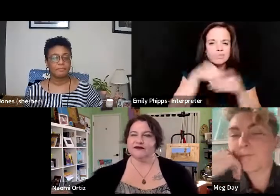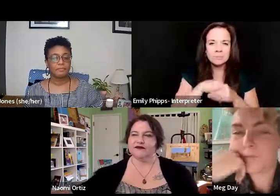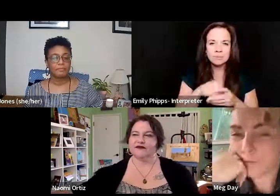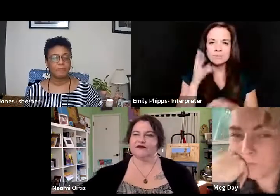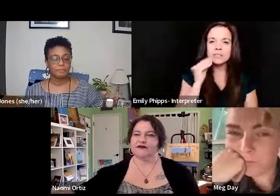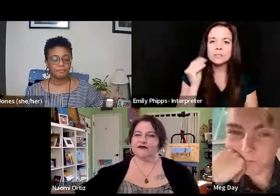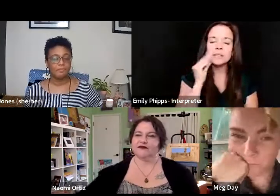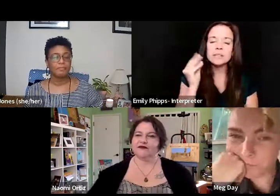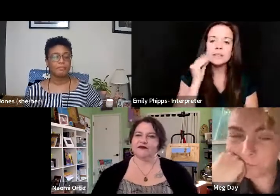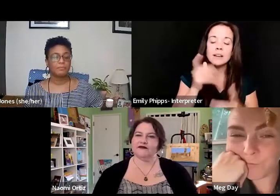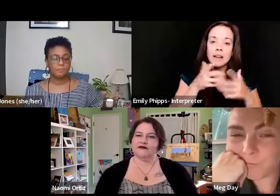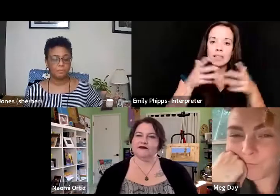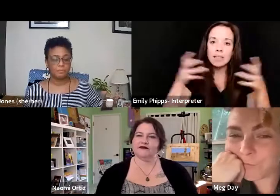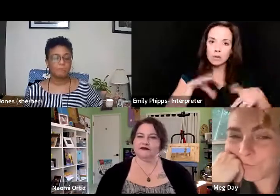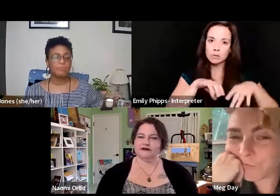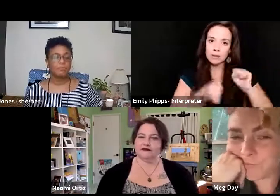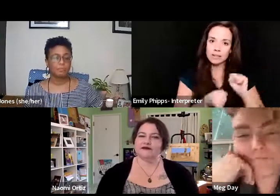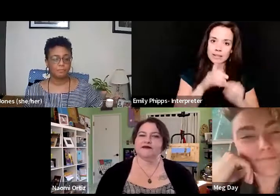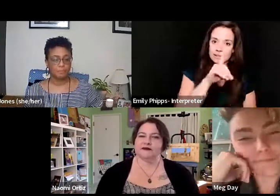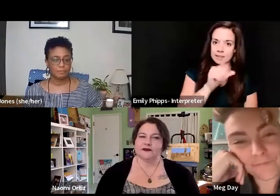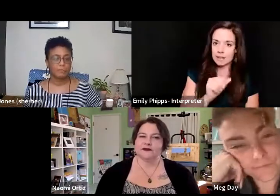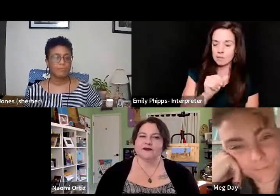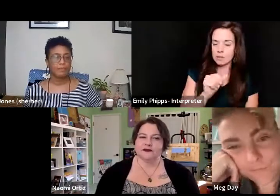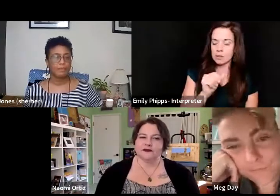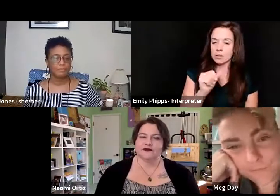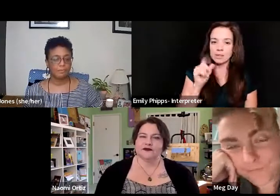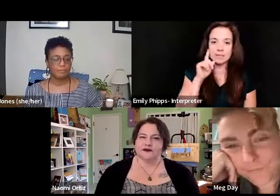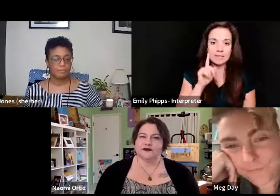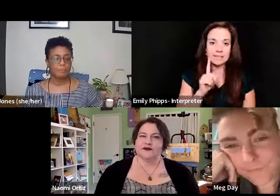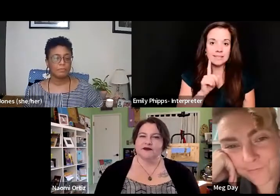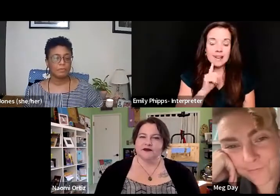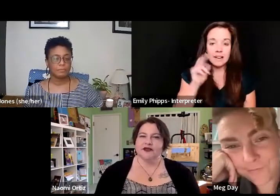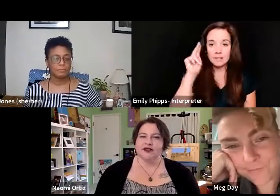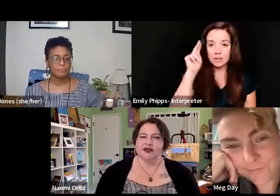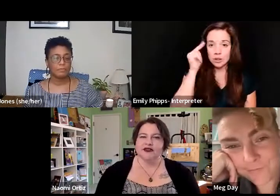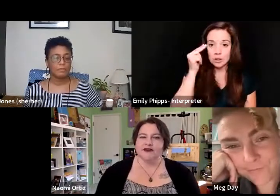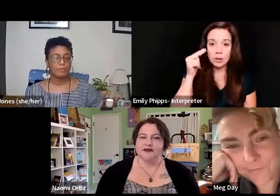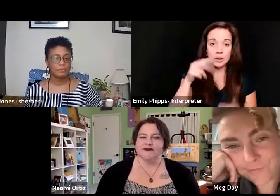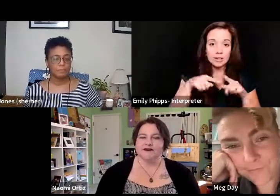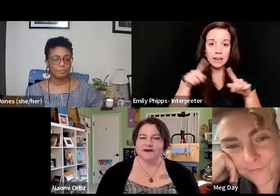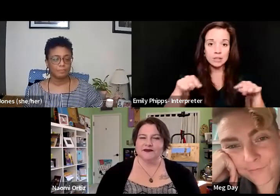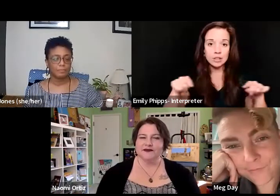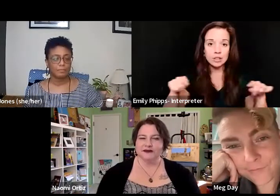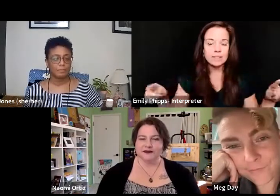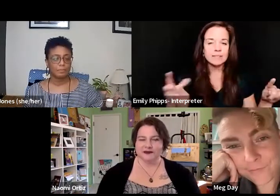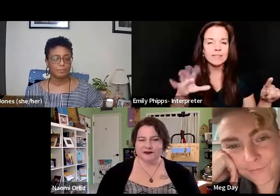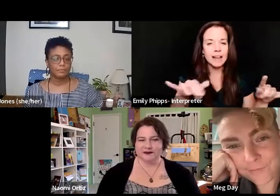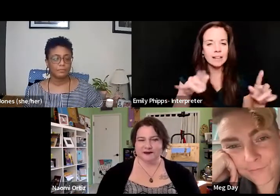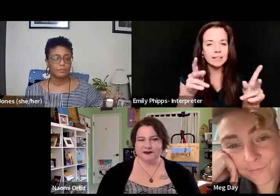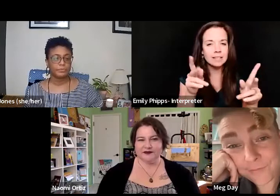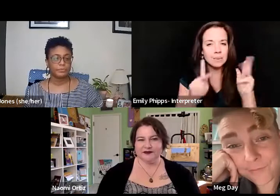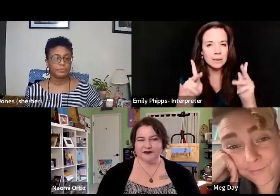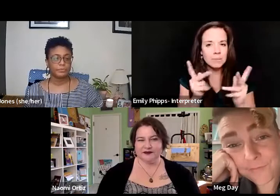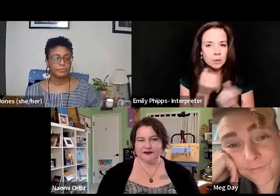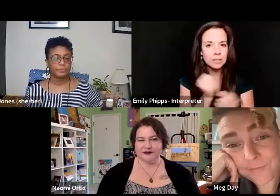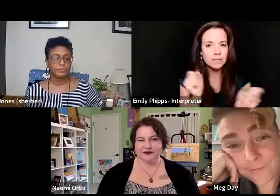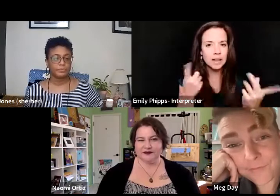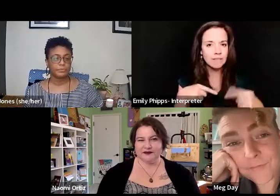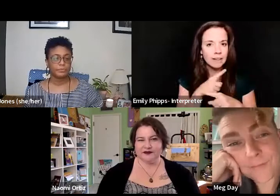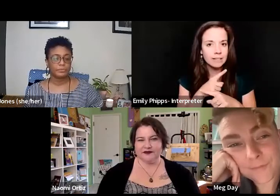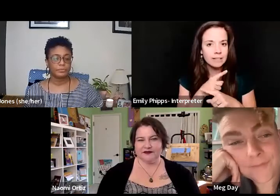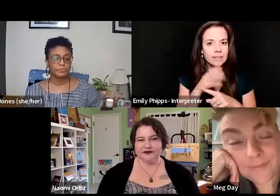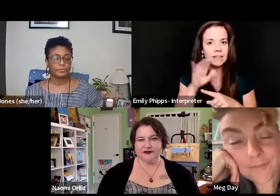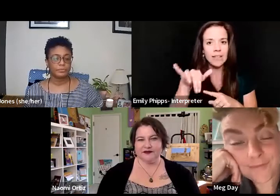I do think that disabled, deaf, neurodivergent art is going to be part of what saves us. Because it is a place where we can go with this like